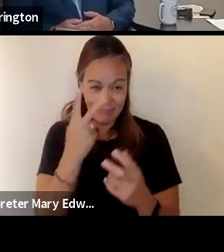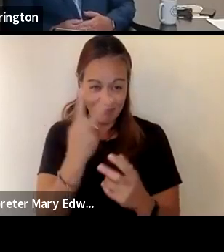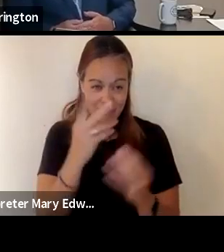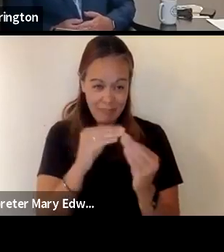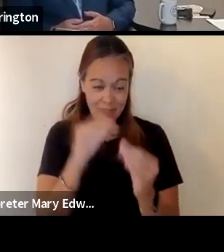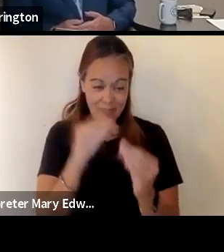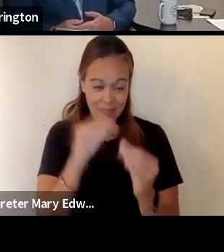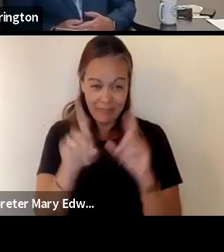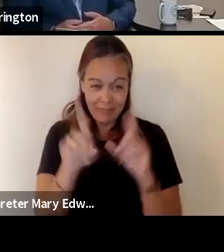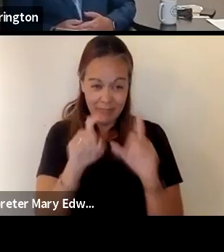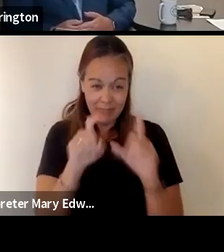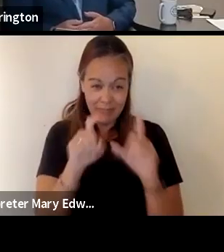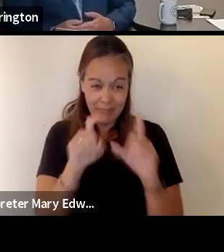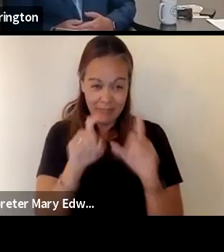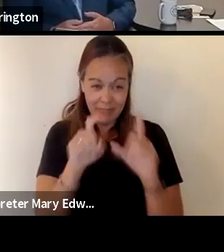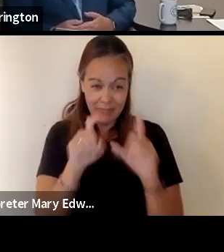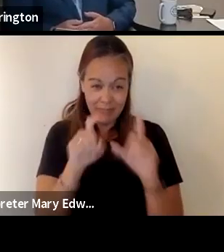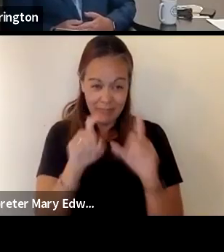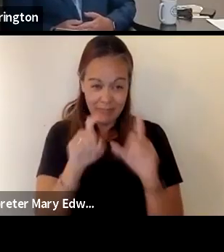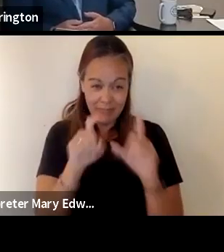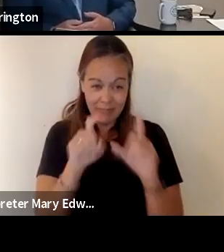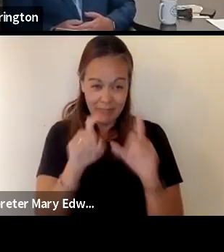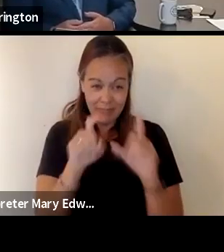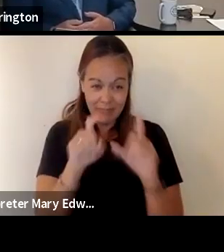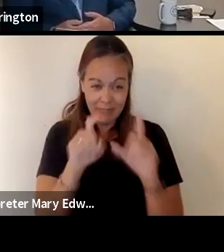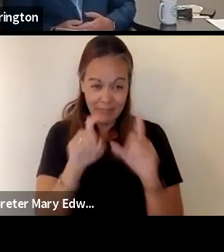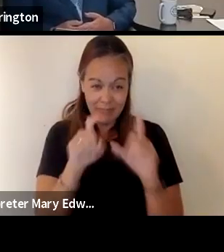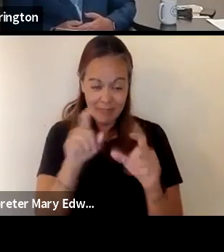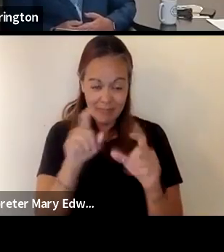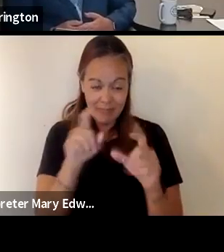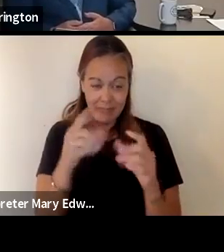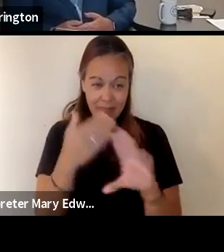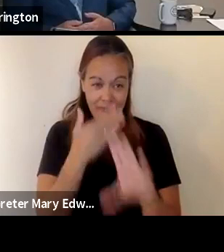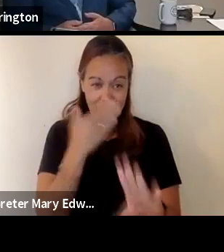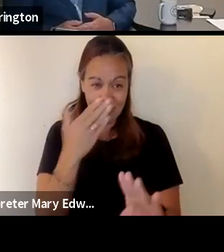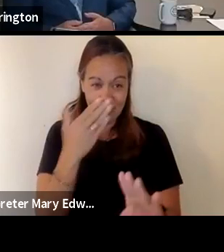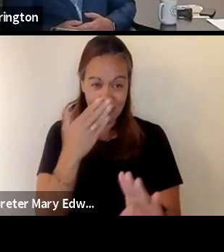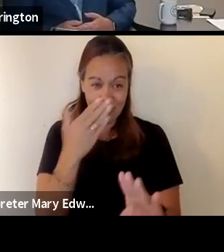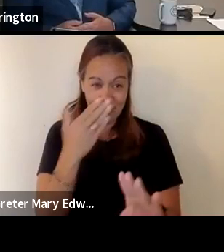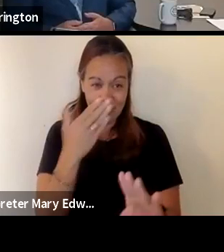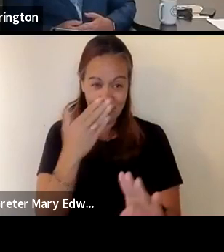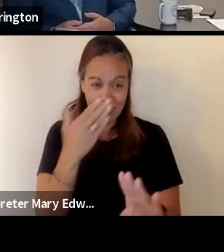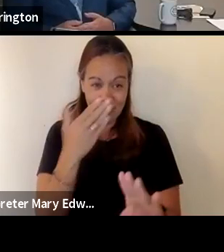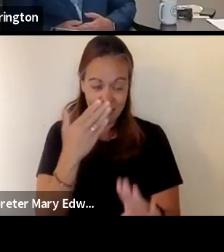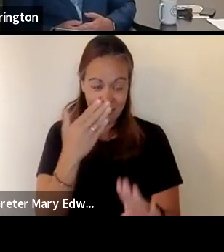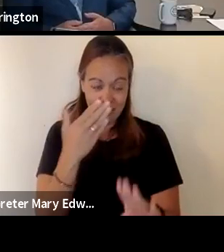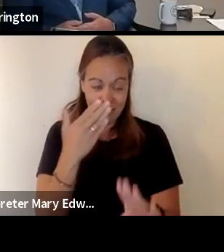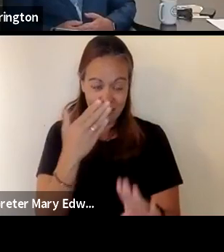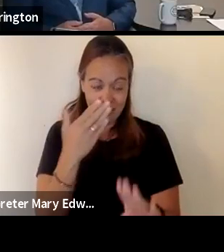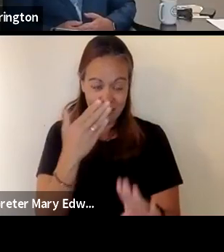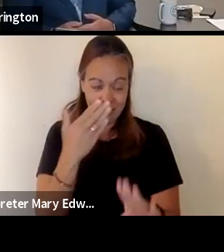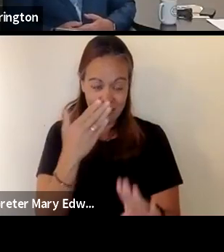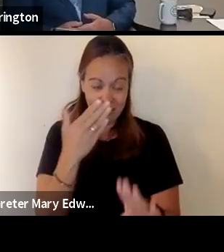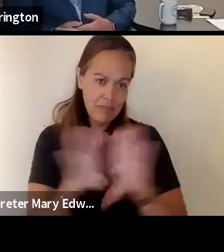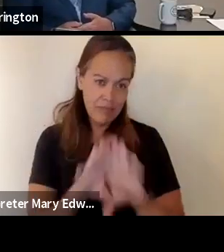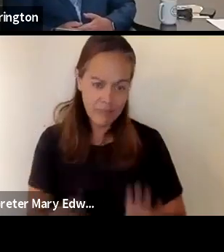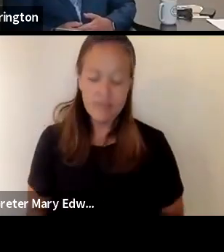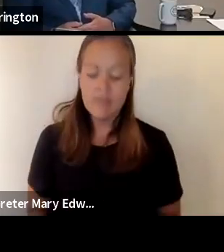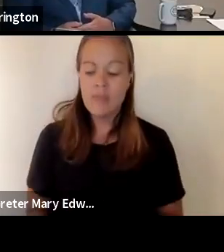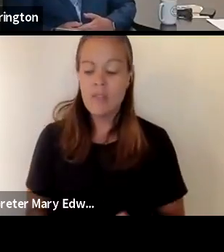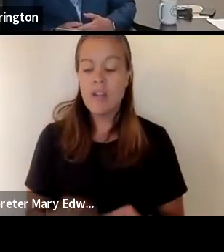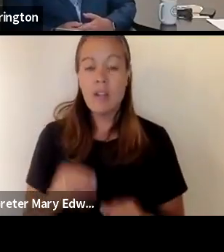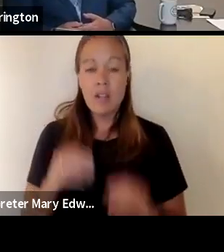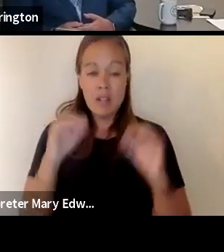questions in before we close and one question that i'm seeing pop up a lot is questions about um teacher and school staff